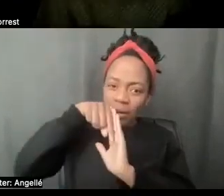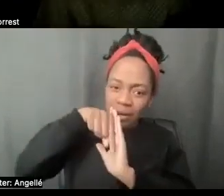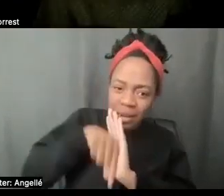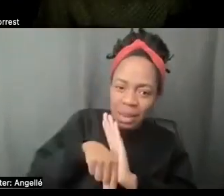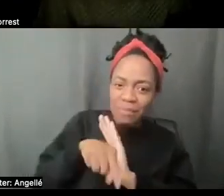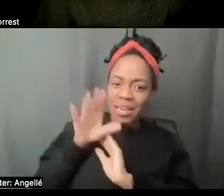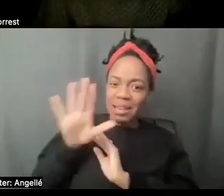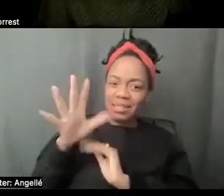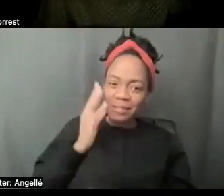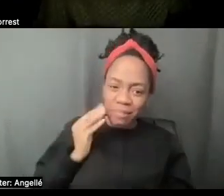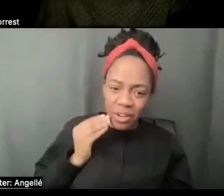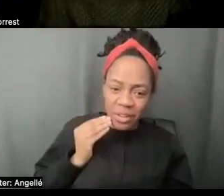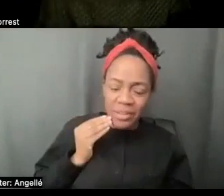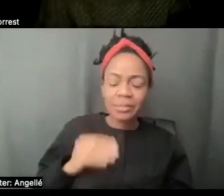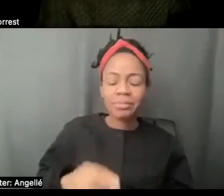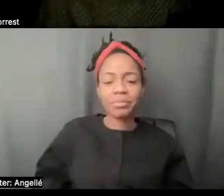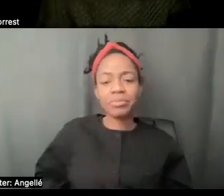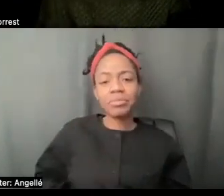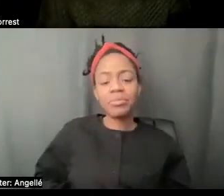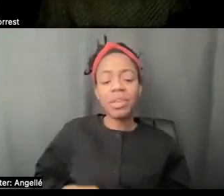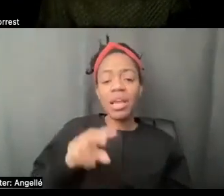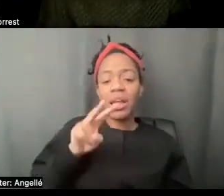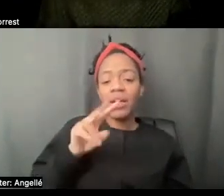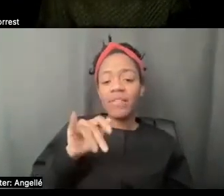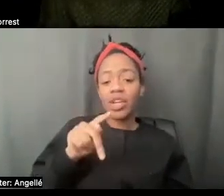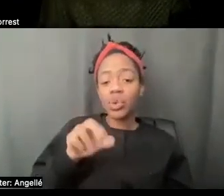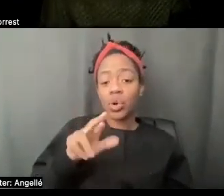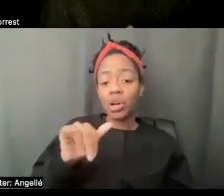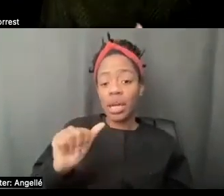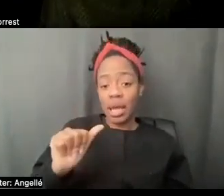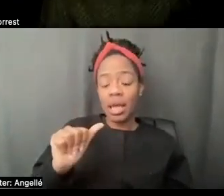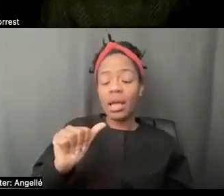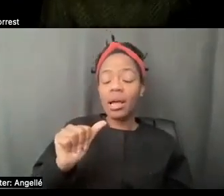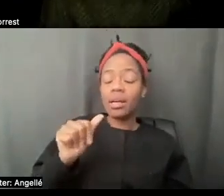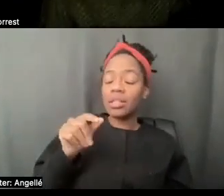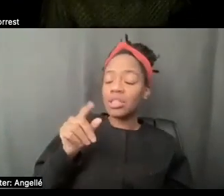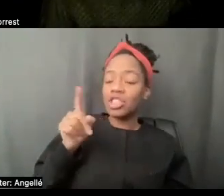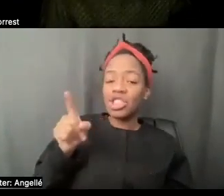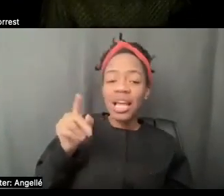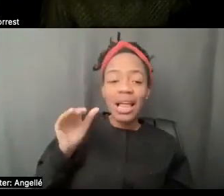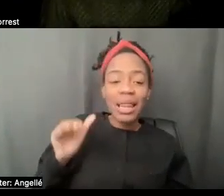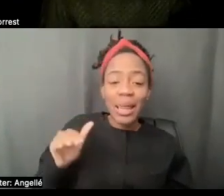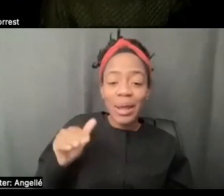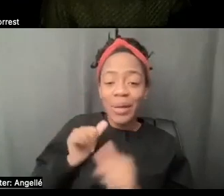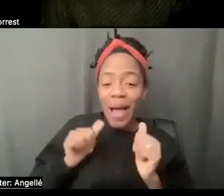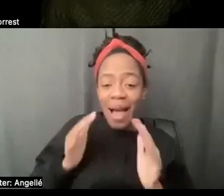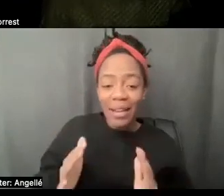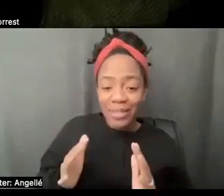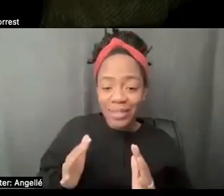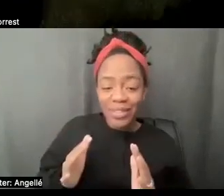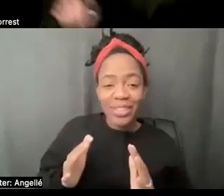all of that. And then we had Victoria, who is just this little actor who